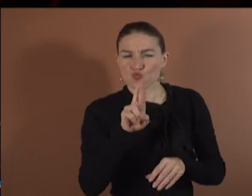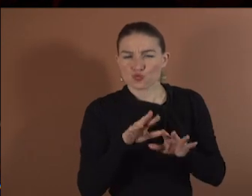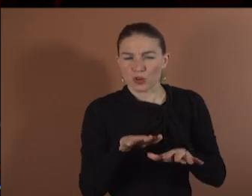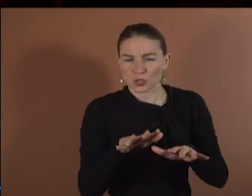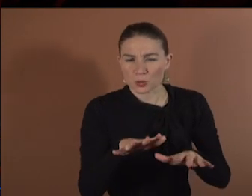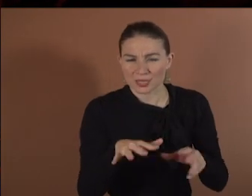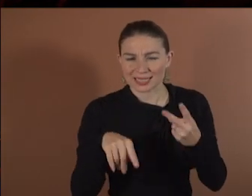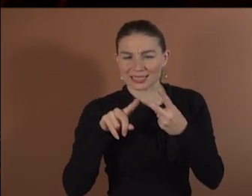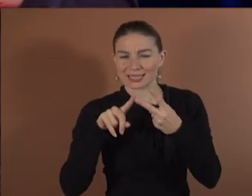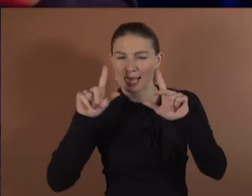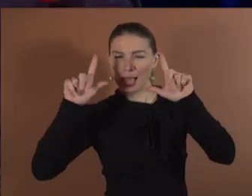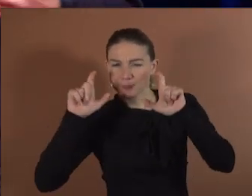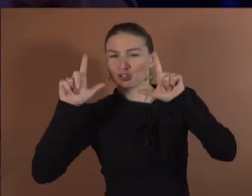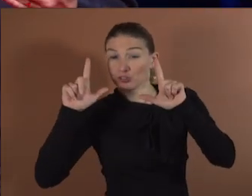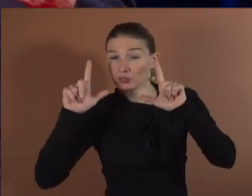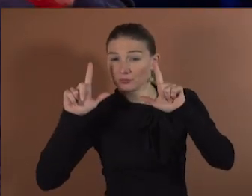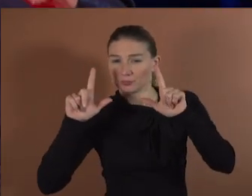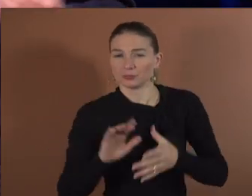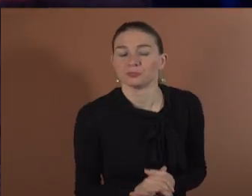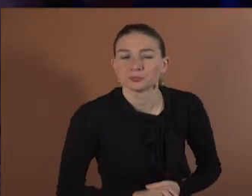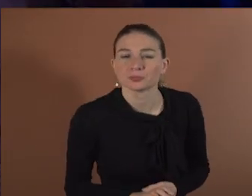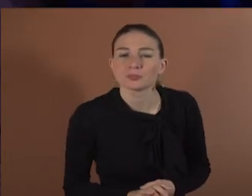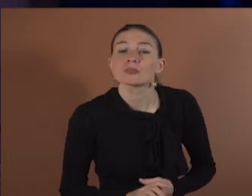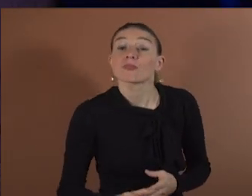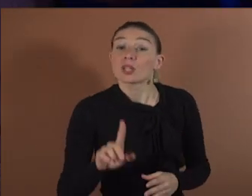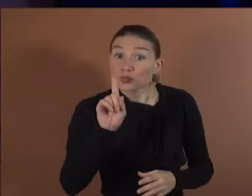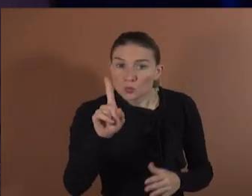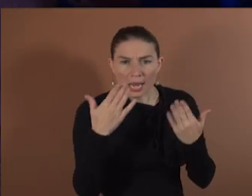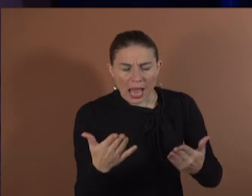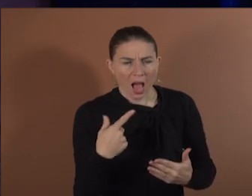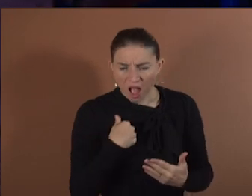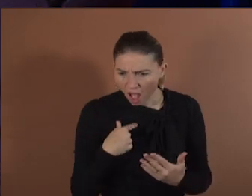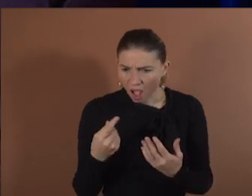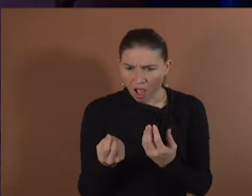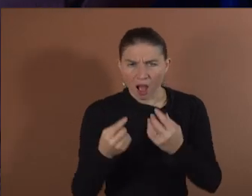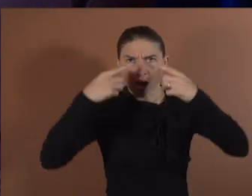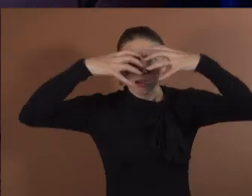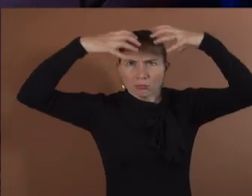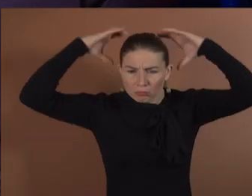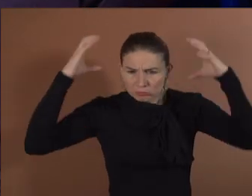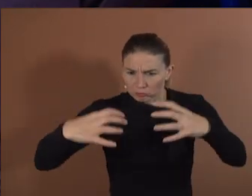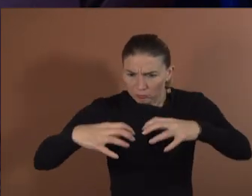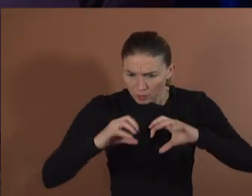of our contribution was to develop software which can analyze all these brain data super fast.